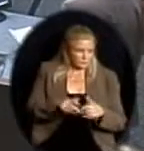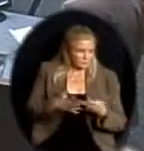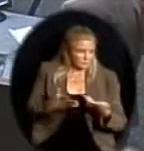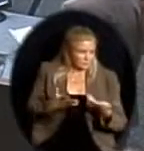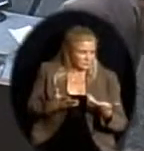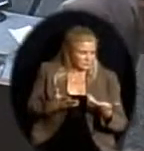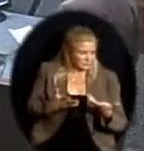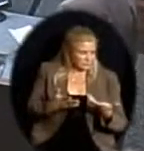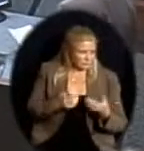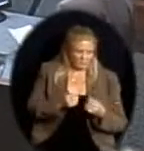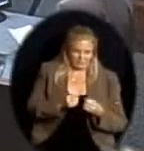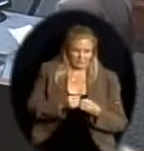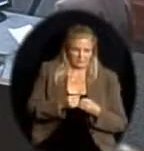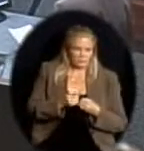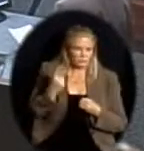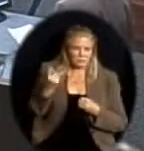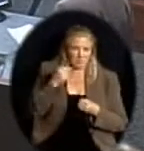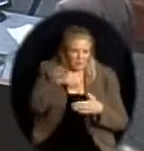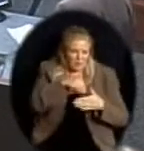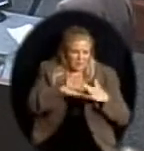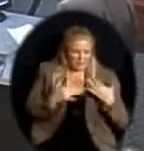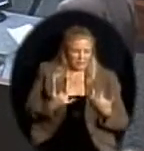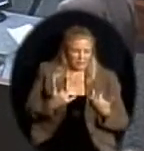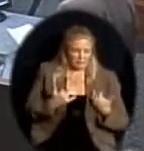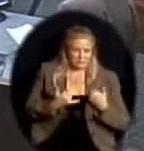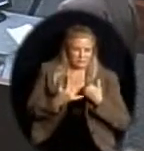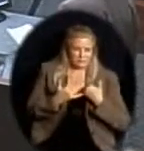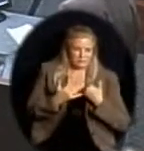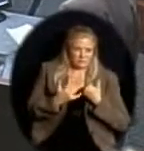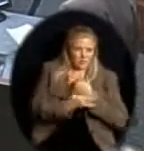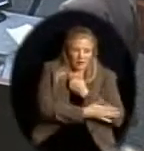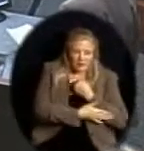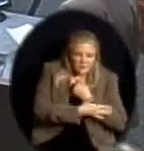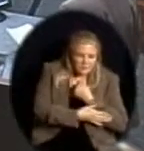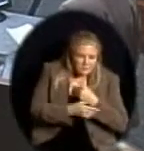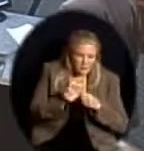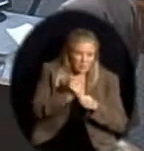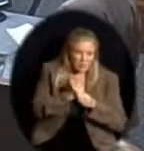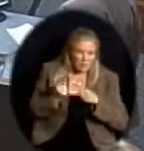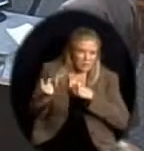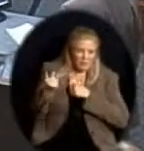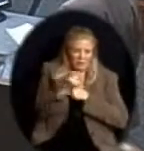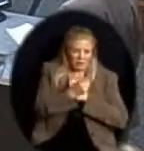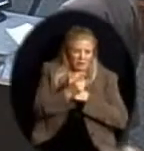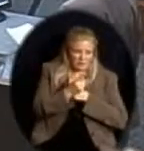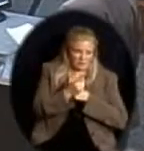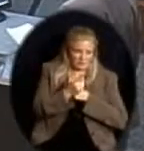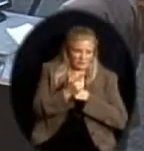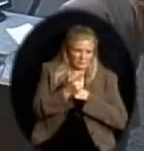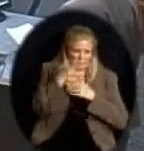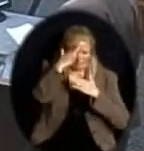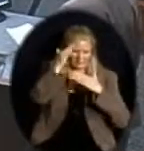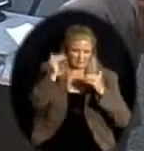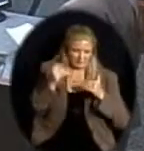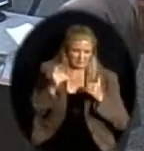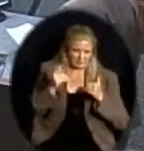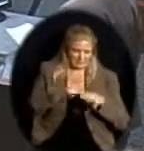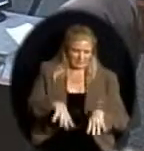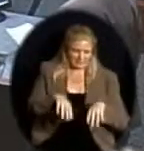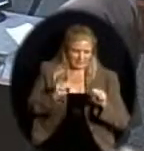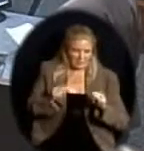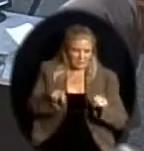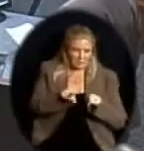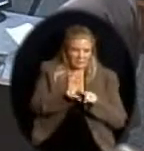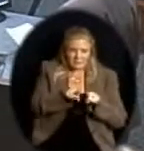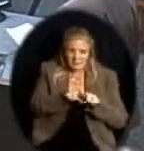someone's in this country, they're required to take the test at the same level as their peers. It makes no sense. Plus, if we're asking for data